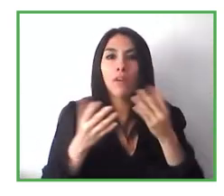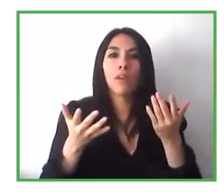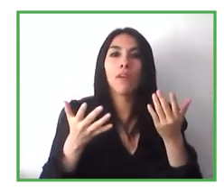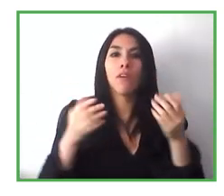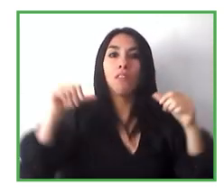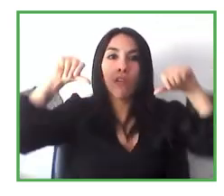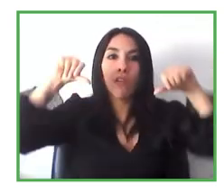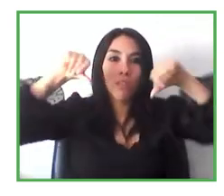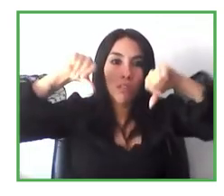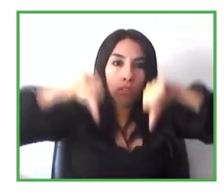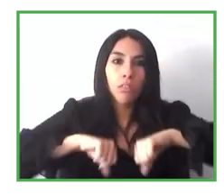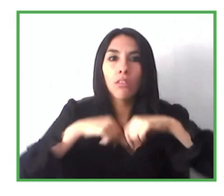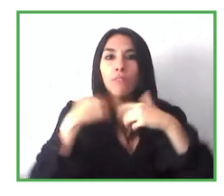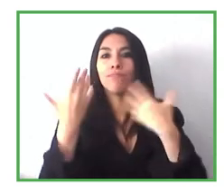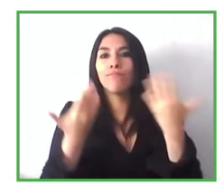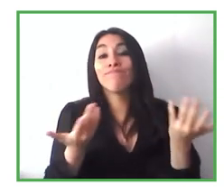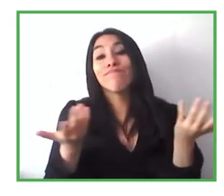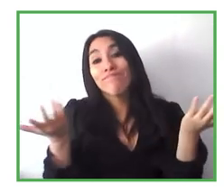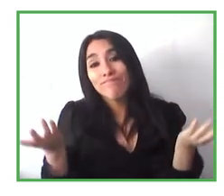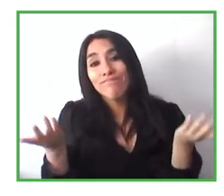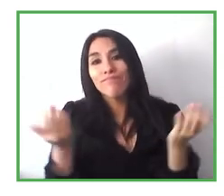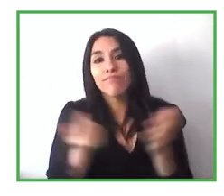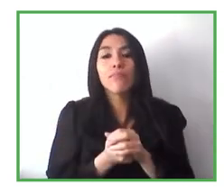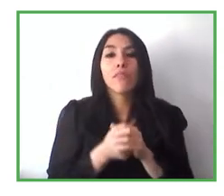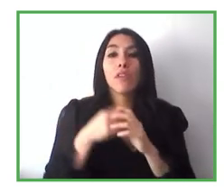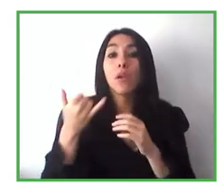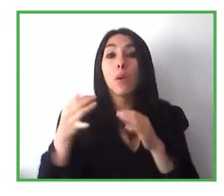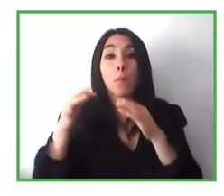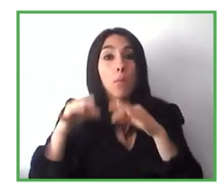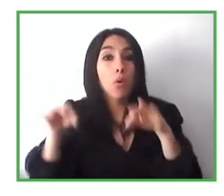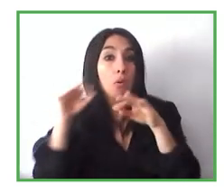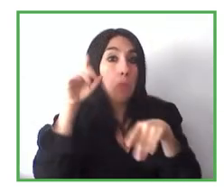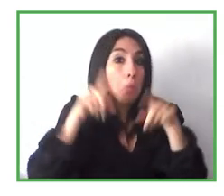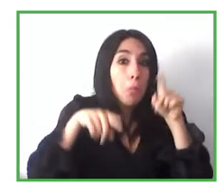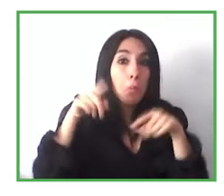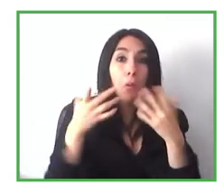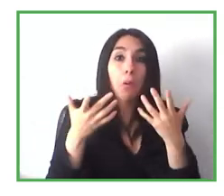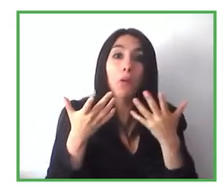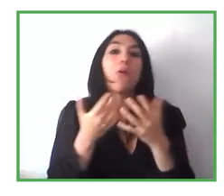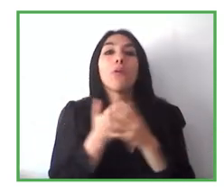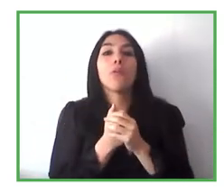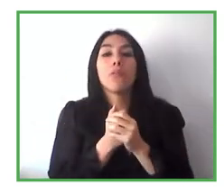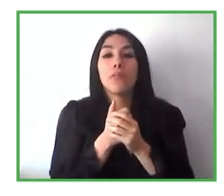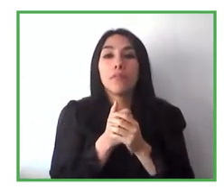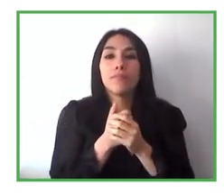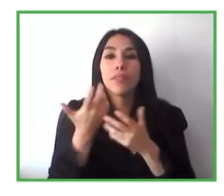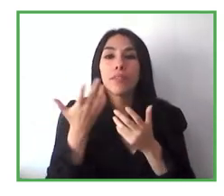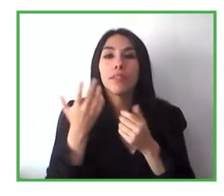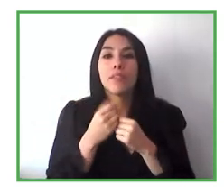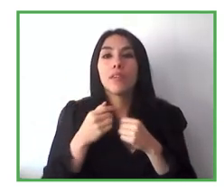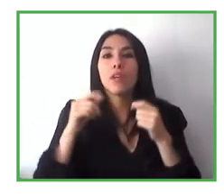out well, but many times it could be a success.